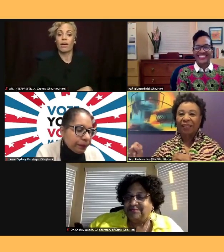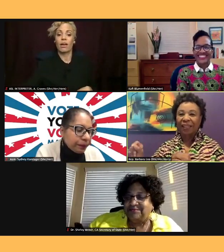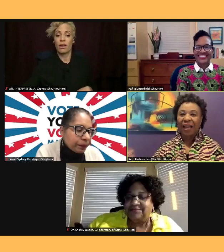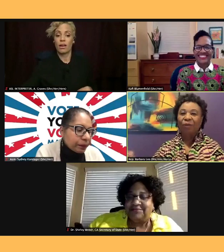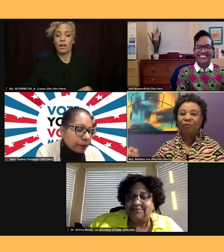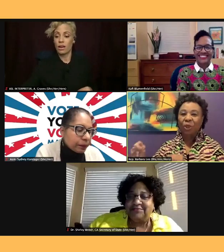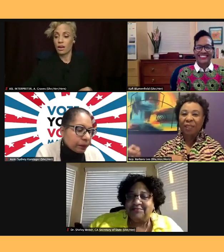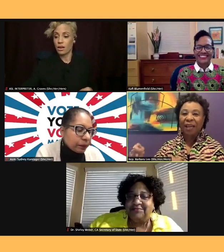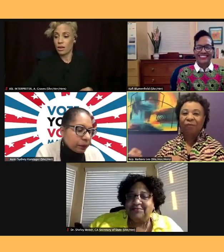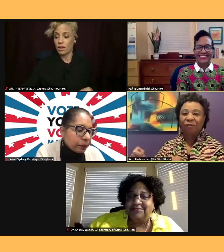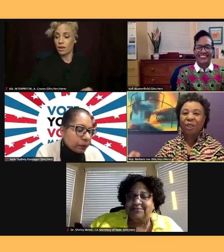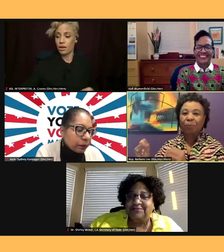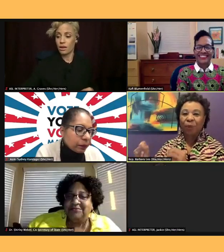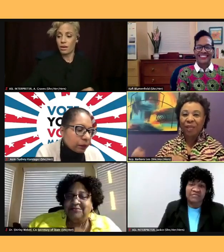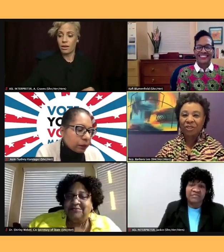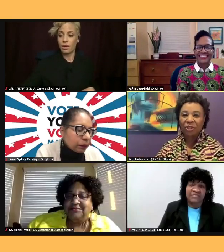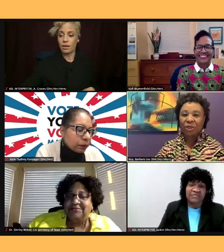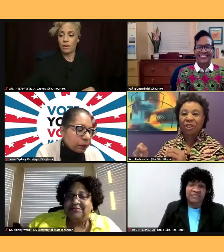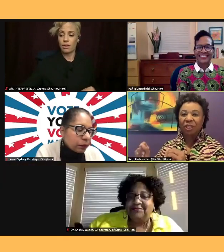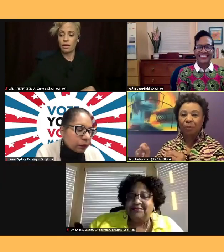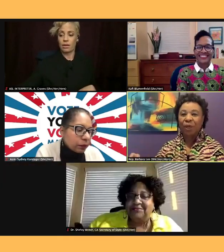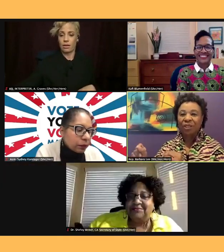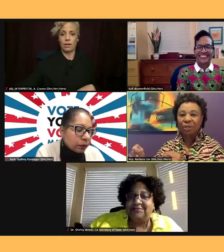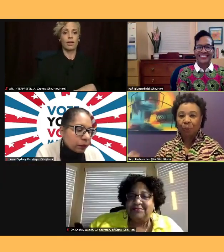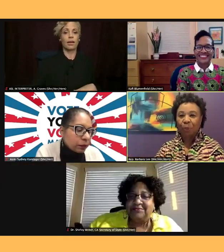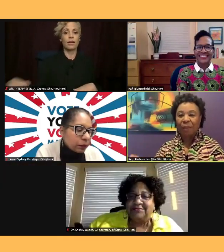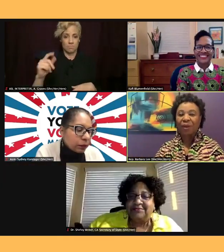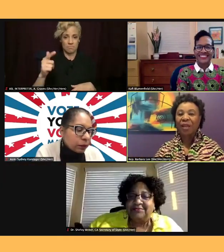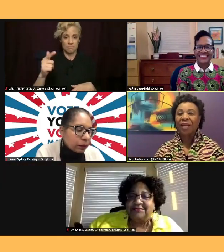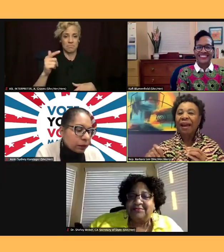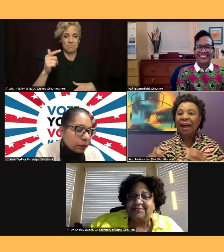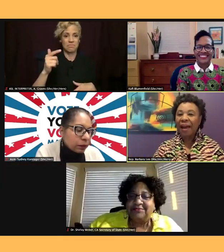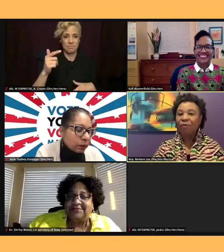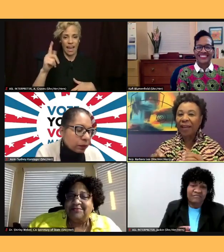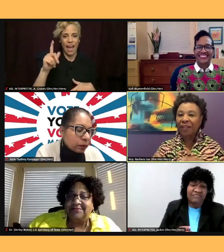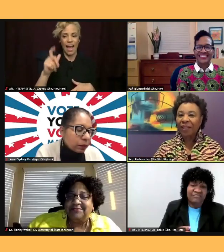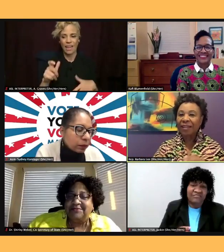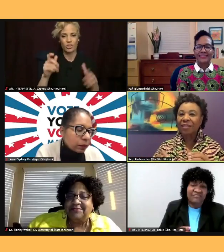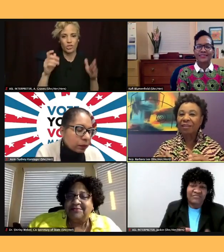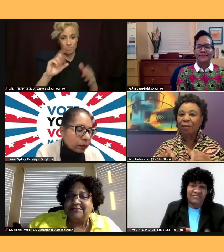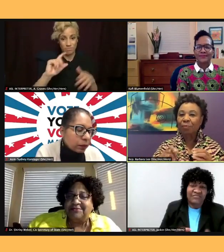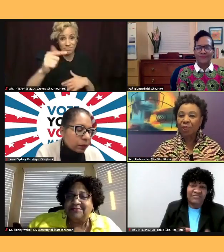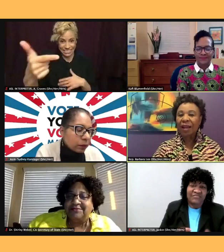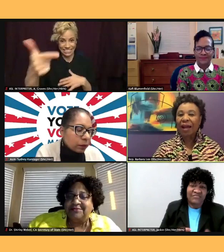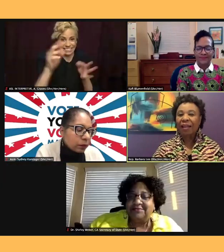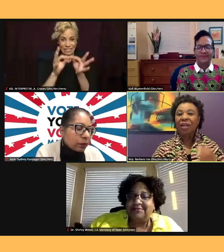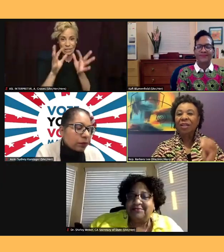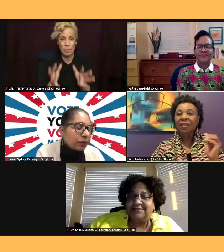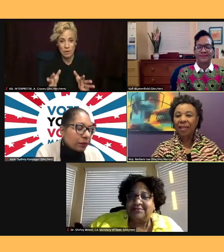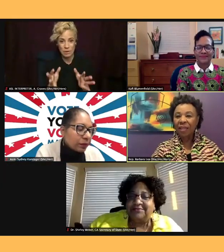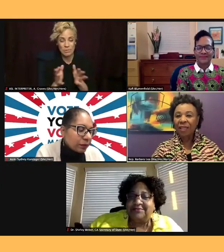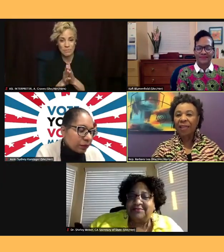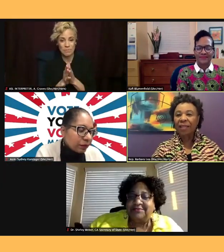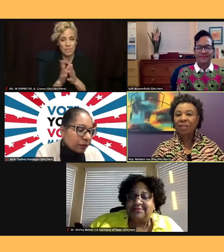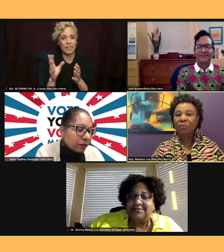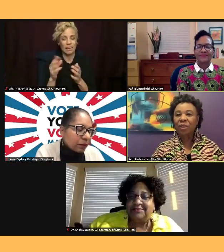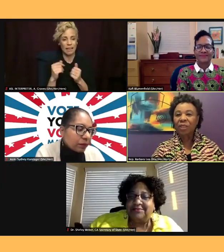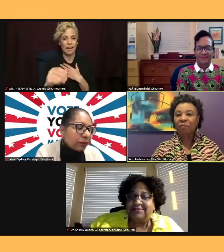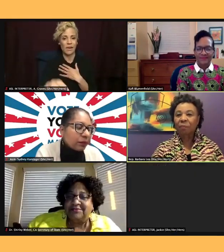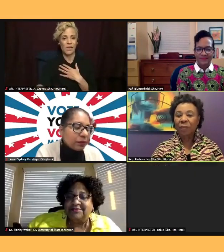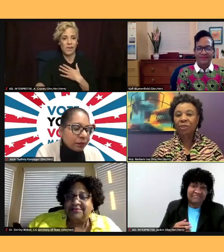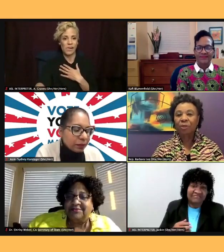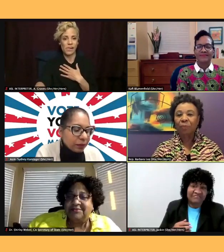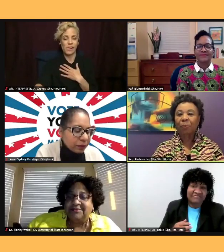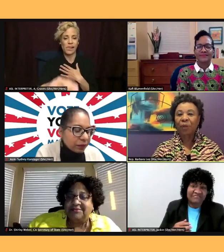California, Shirley Chisholm presidential primary out of my class at Mills College. Sandy Gaines was the student body